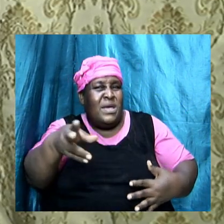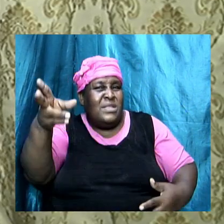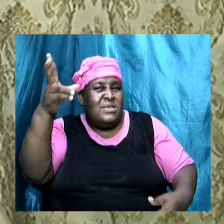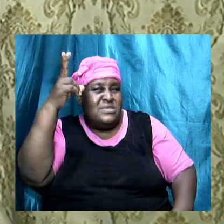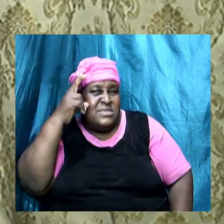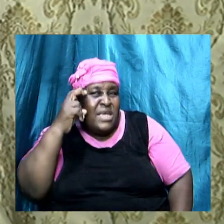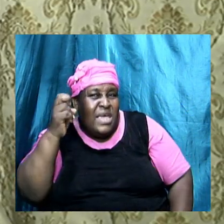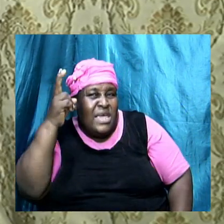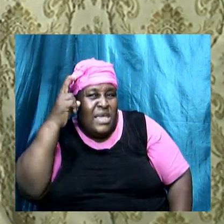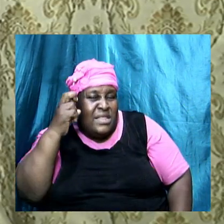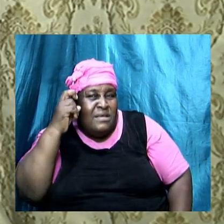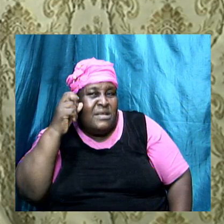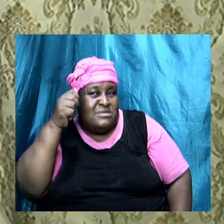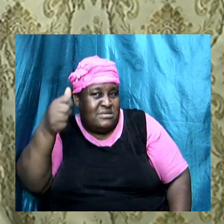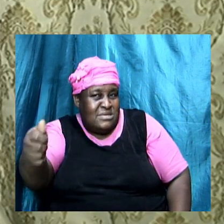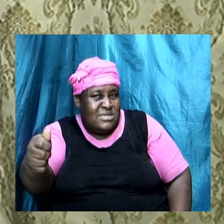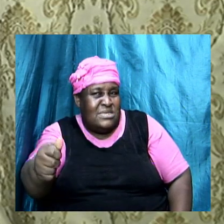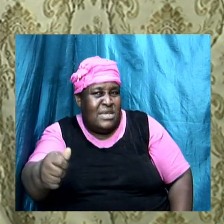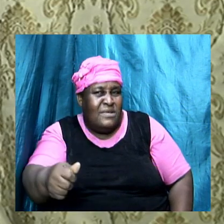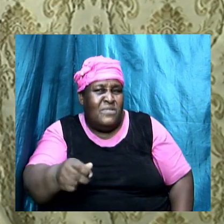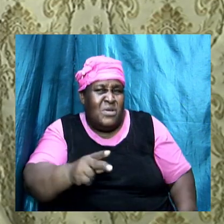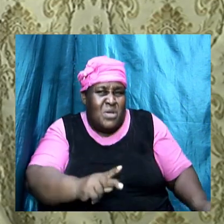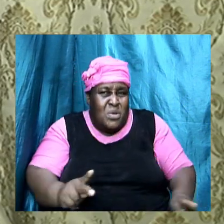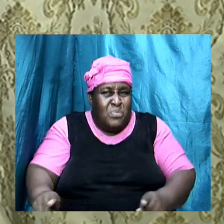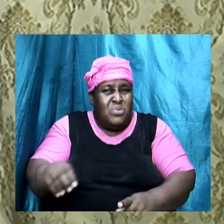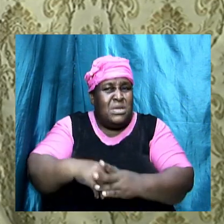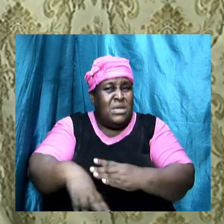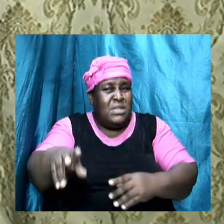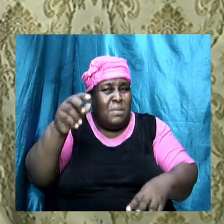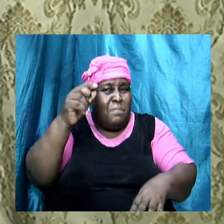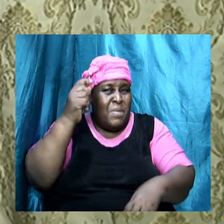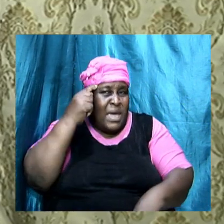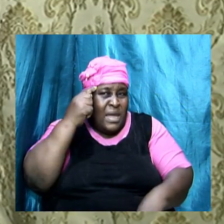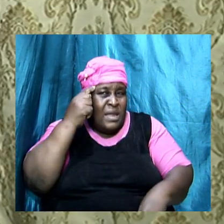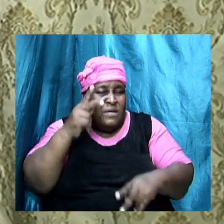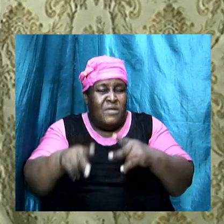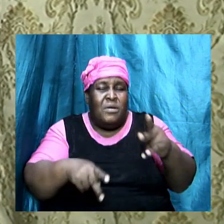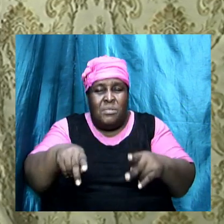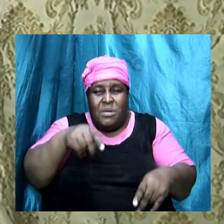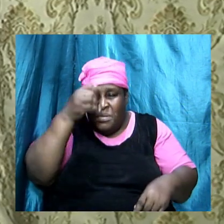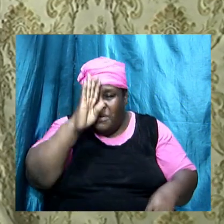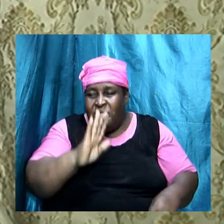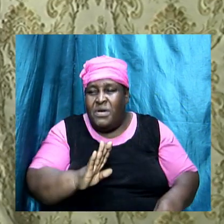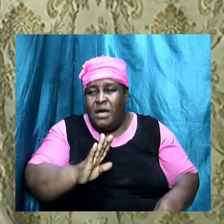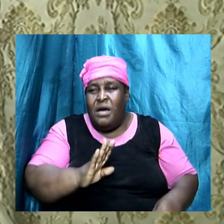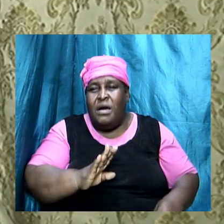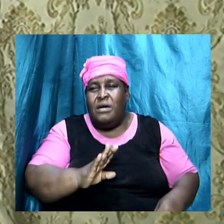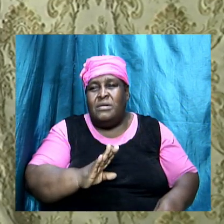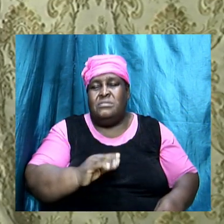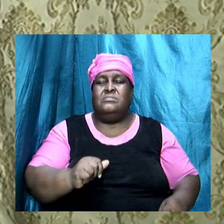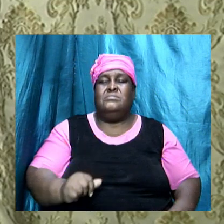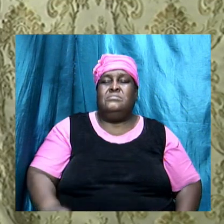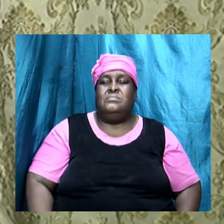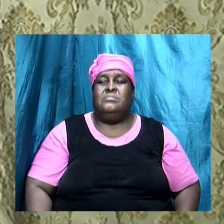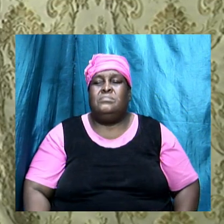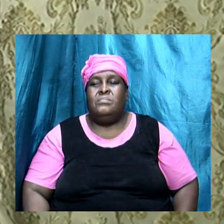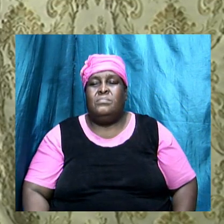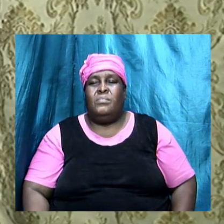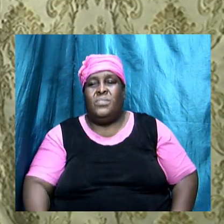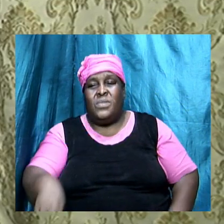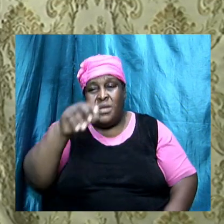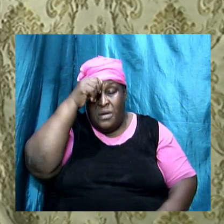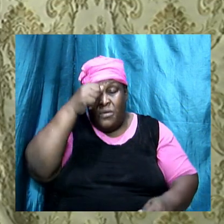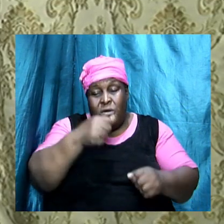on the minds of the people of God, and he will inject things in our mind. Remember, I said it